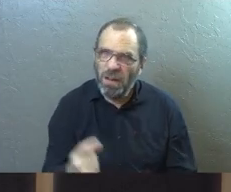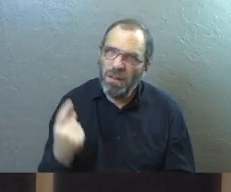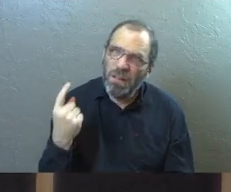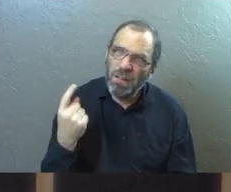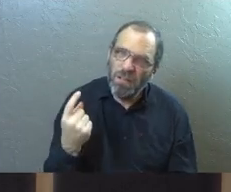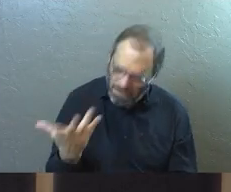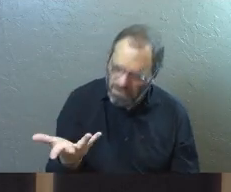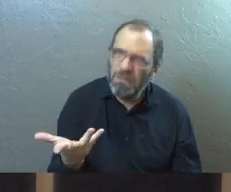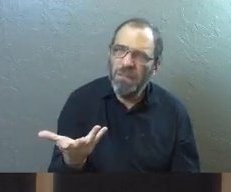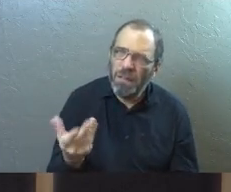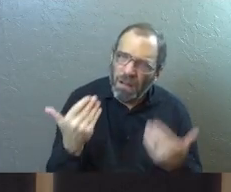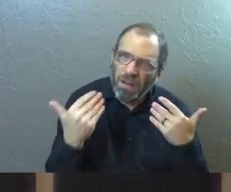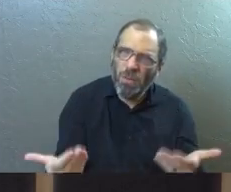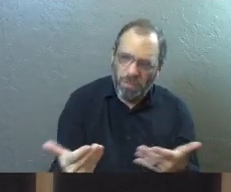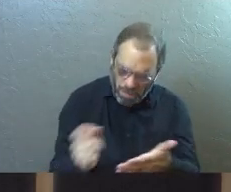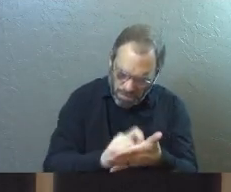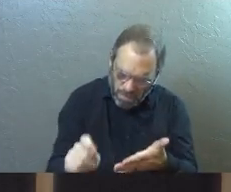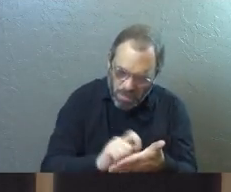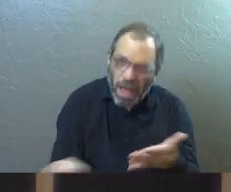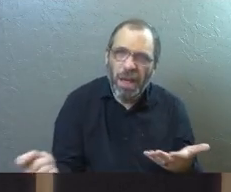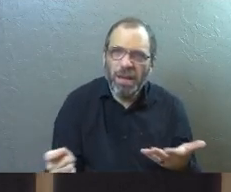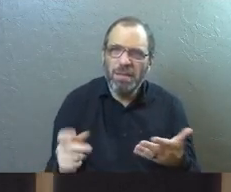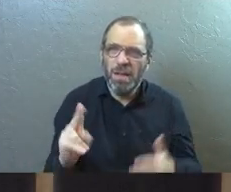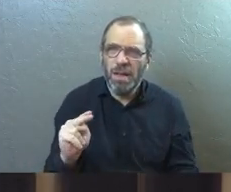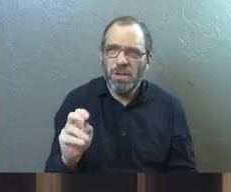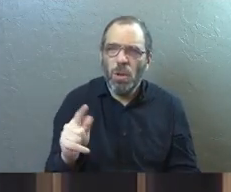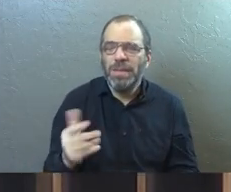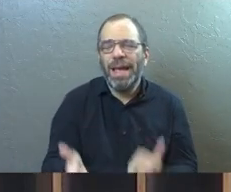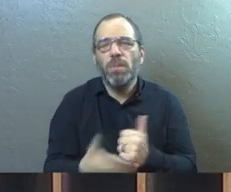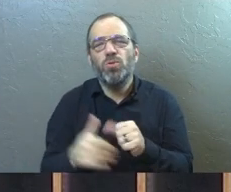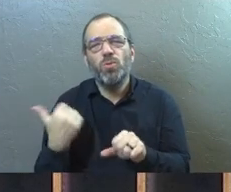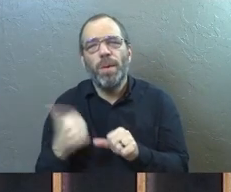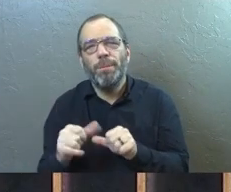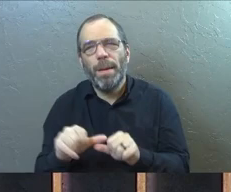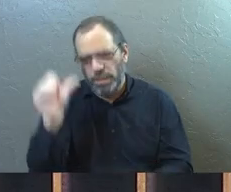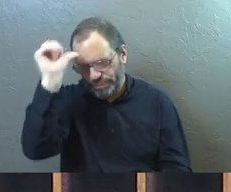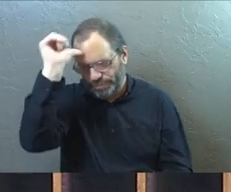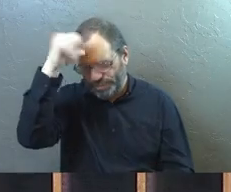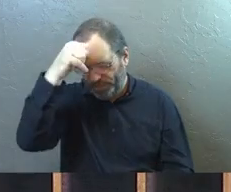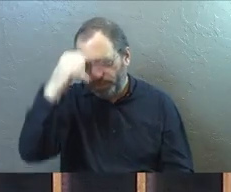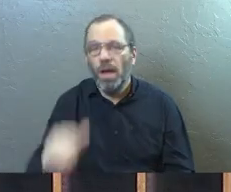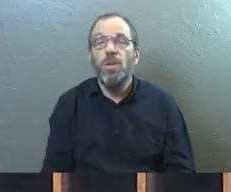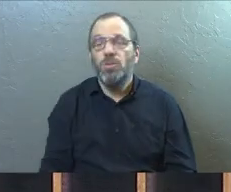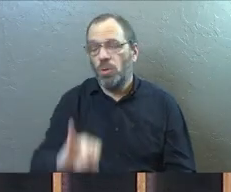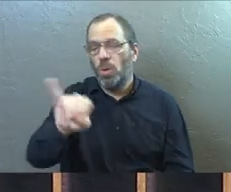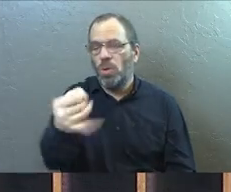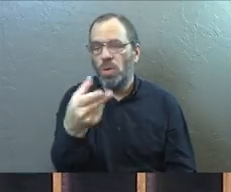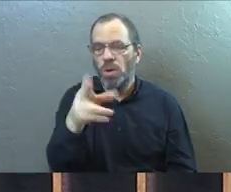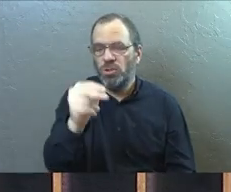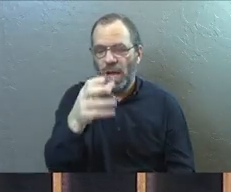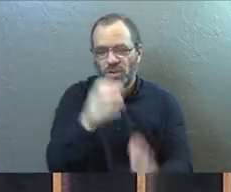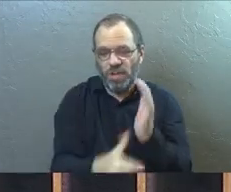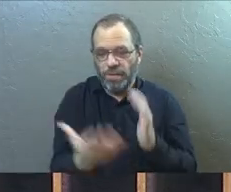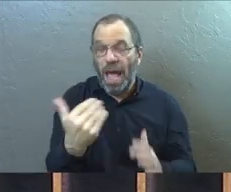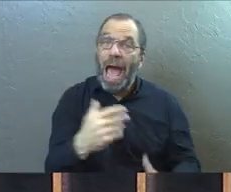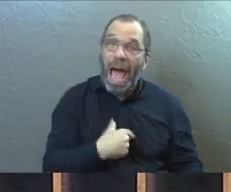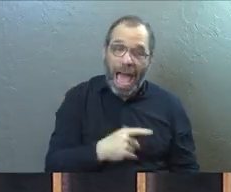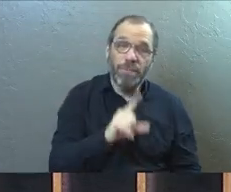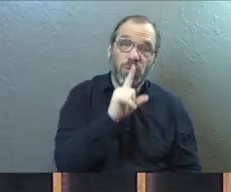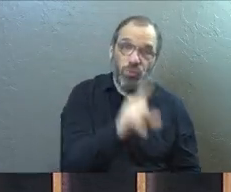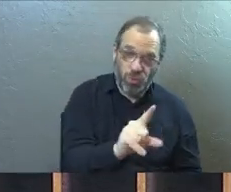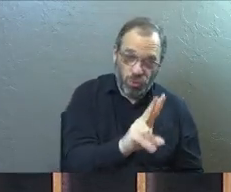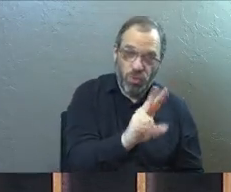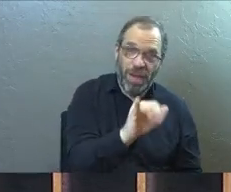not take notes? It just helps you remember. So we're going to John chapter 15. Jesus says, I'm the true